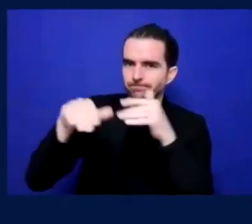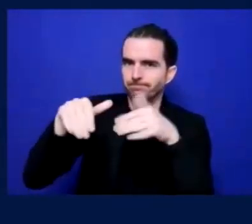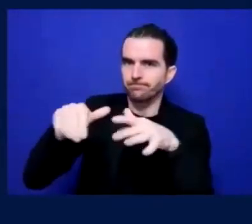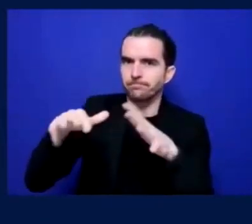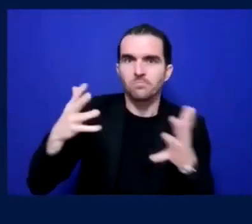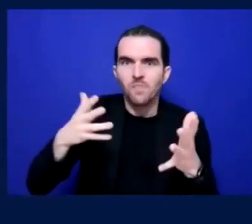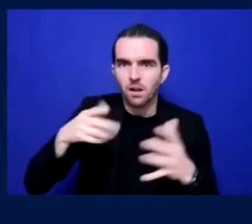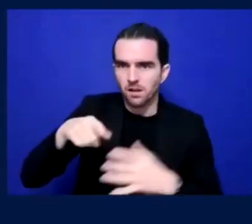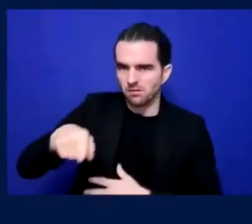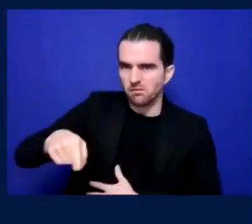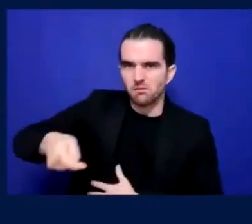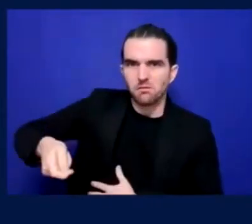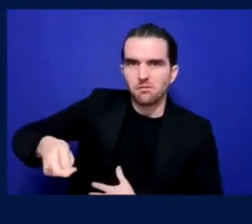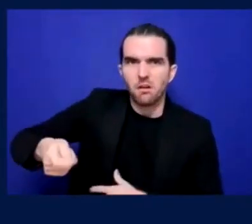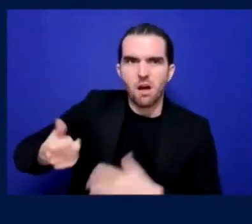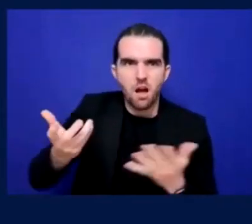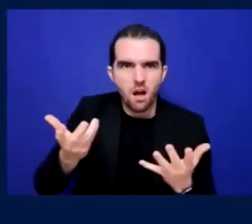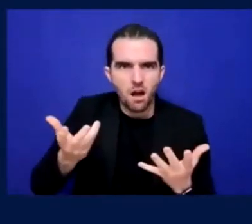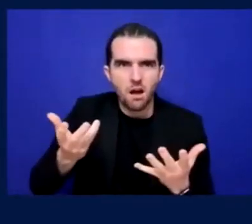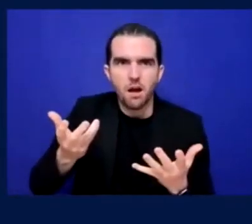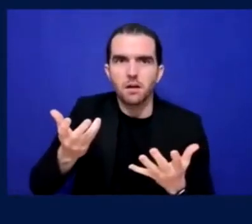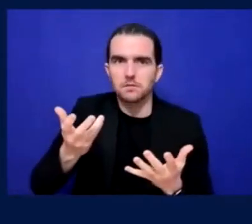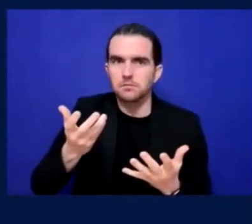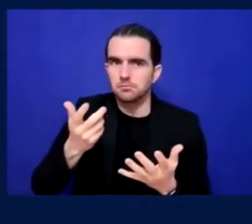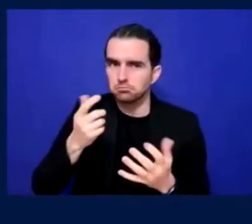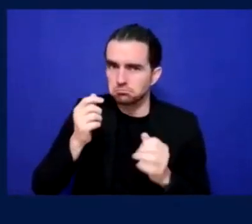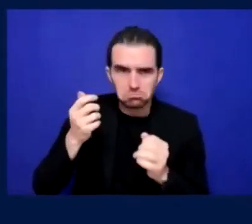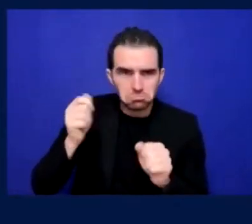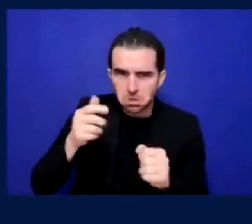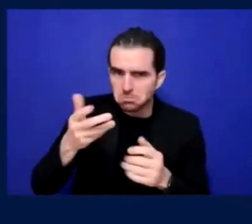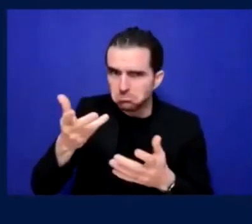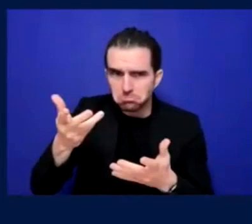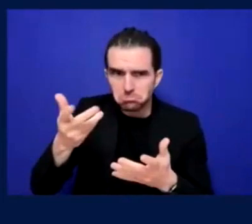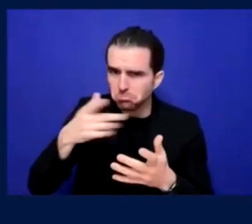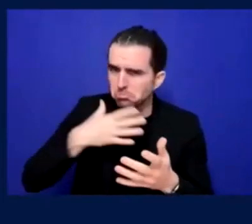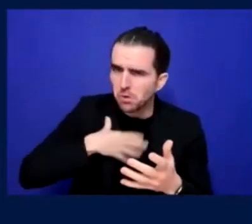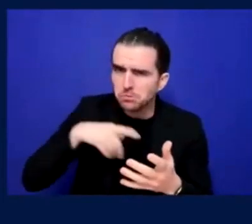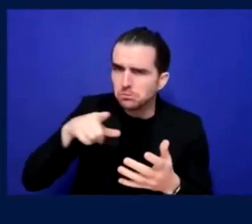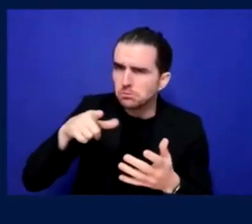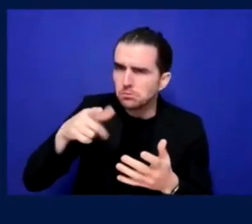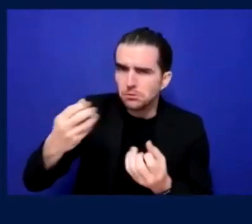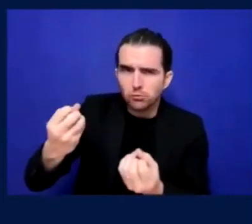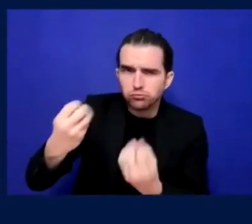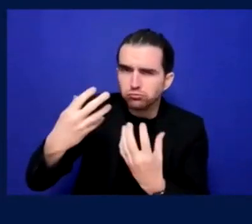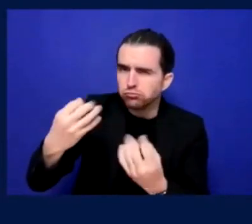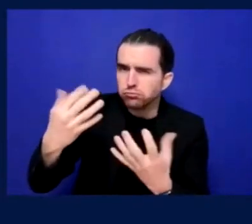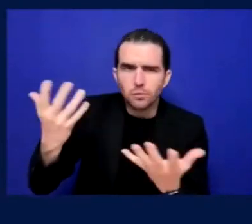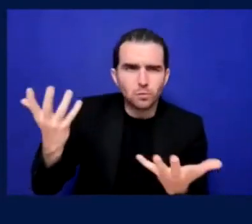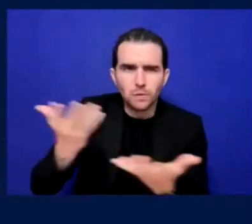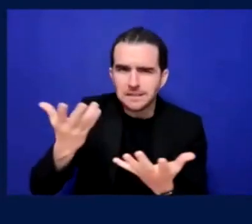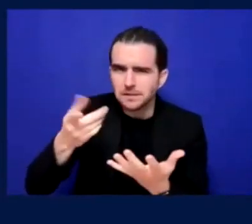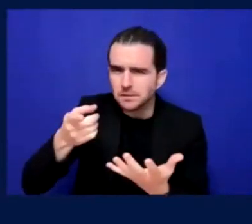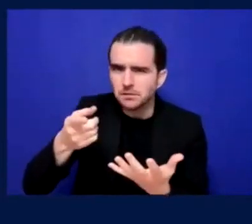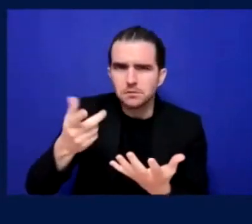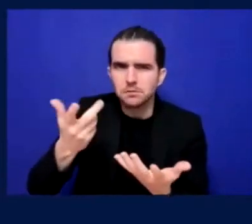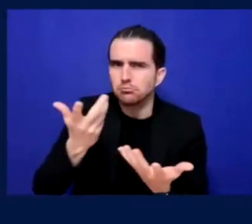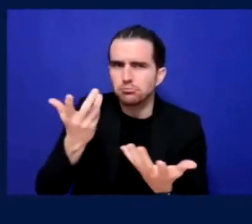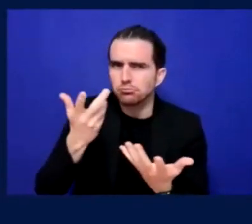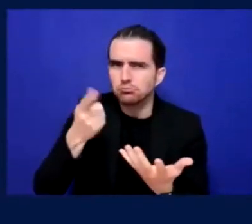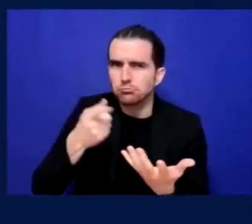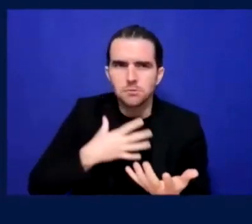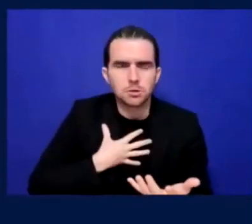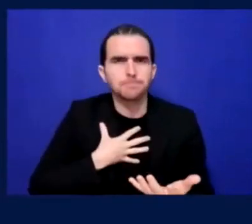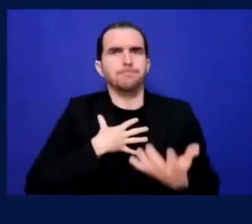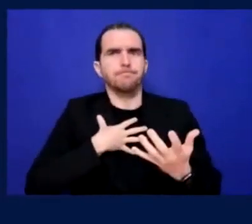of all, it a league, it was a league cup game, um, midweek league cup game I wanted to go to. Um, and it was, it was